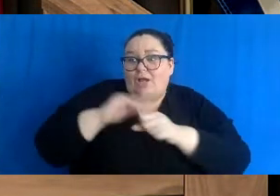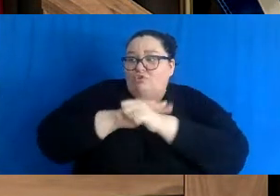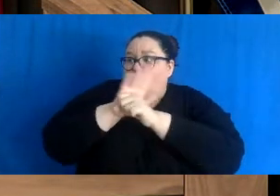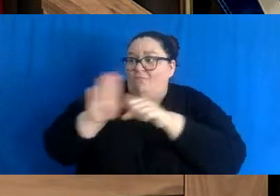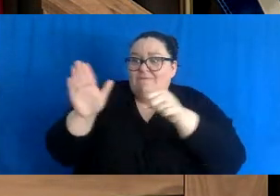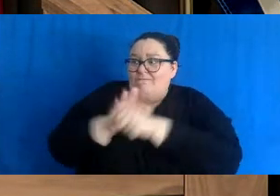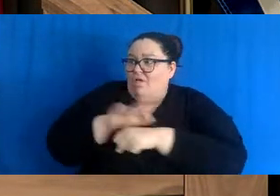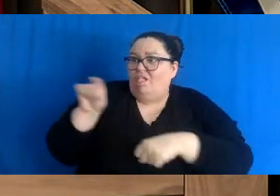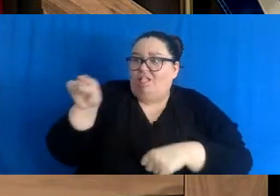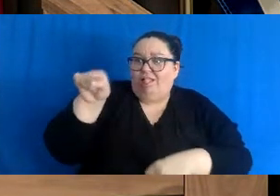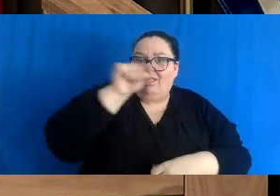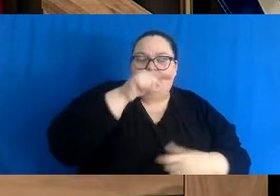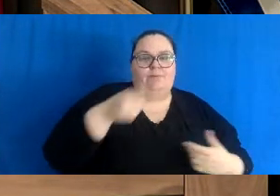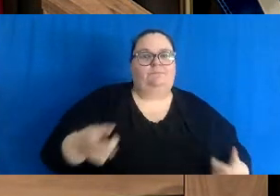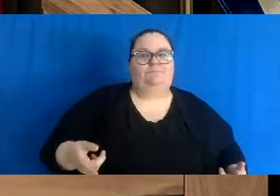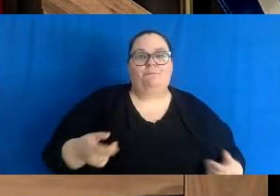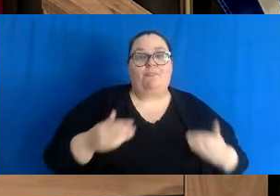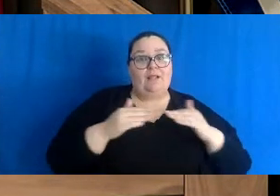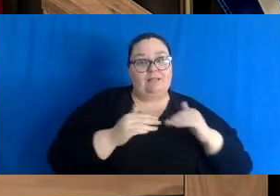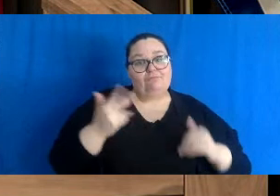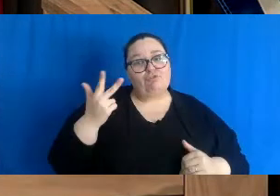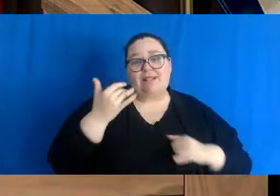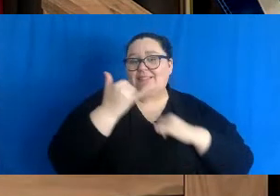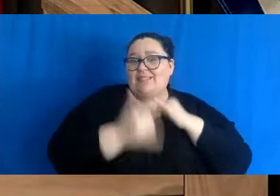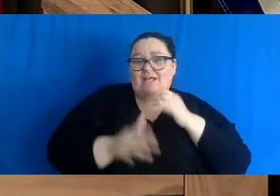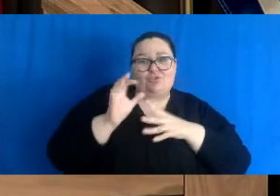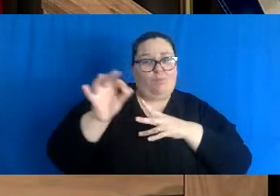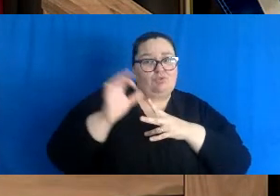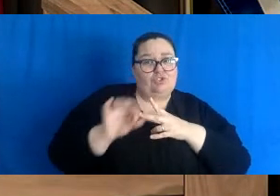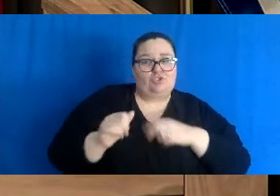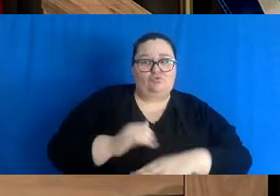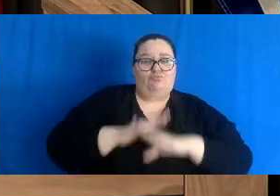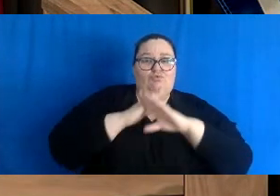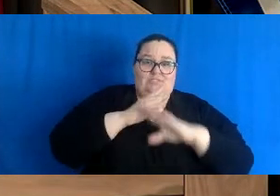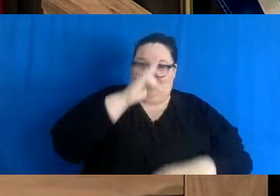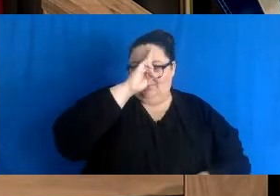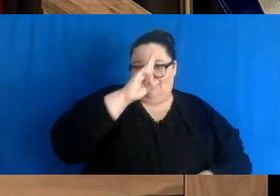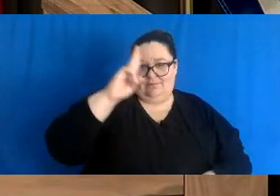and a step we must take to protect our essential services and our hospitals.